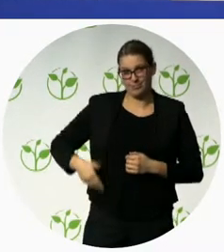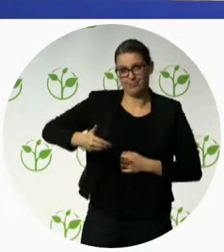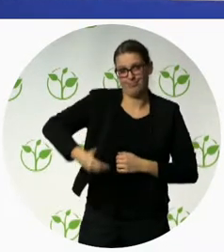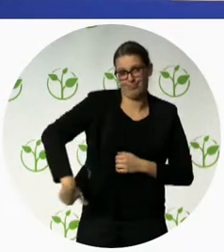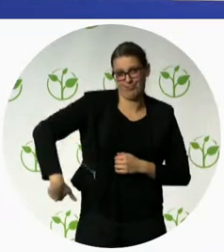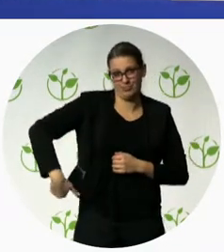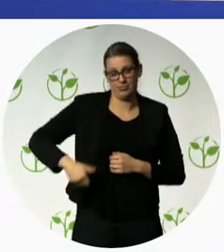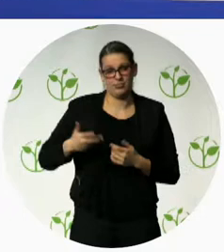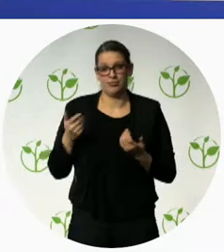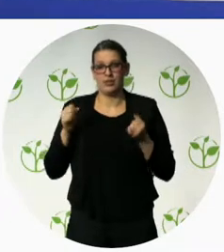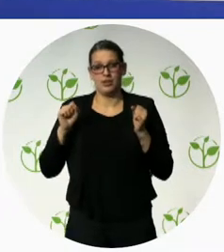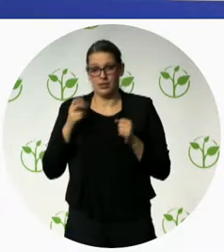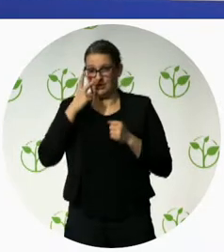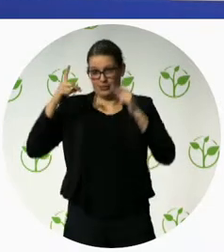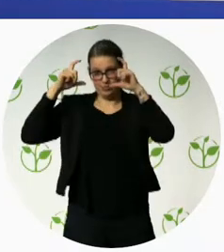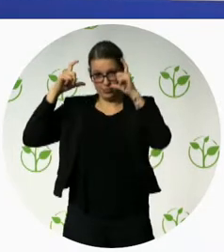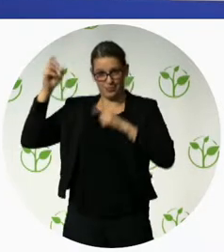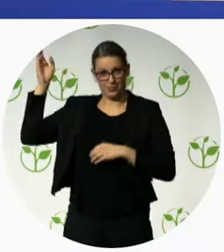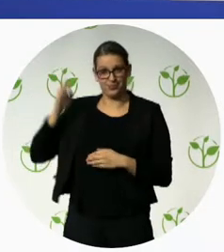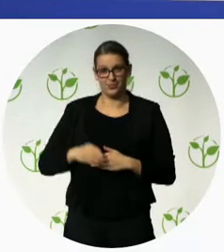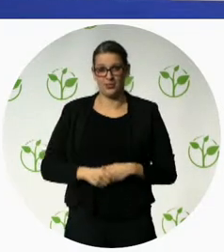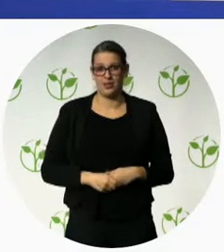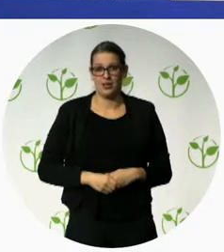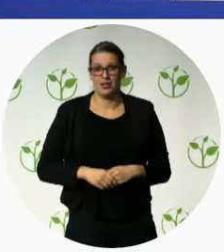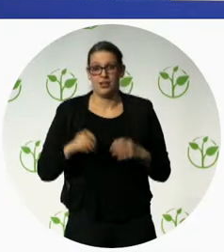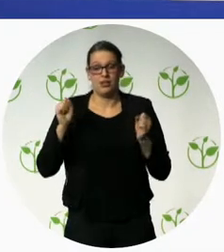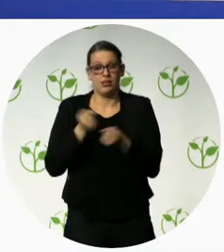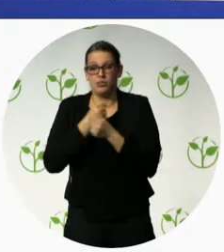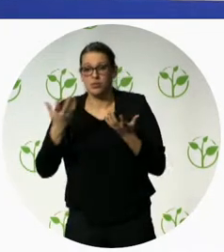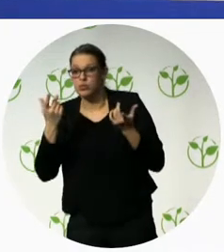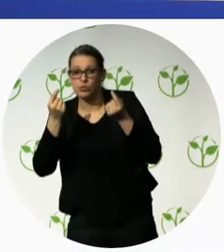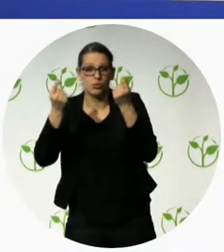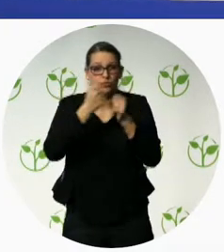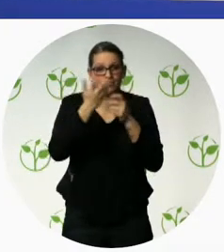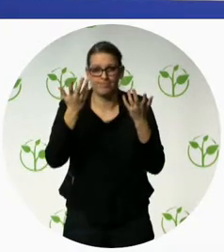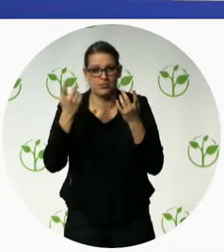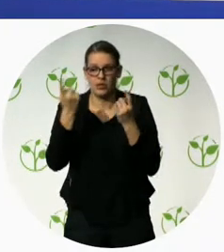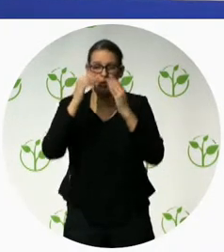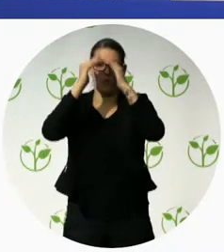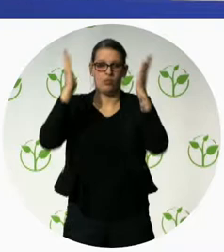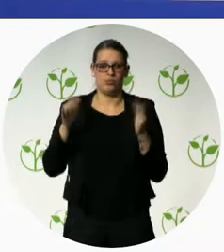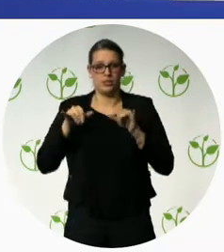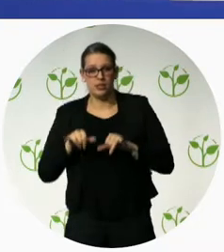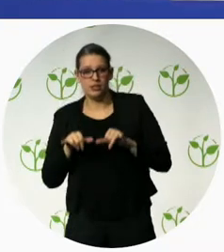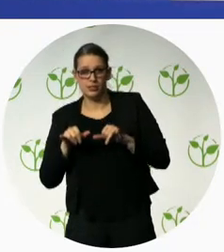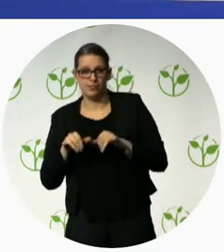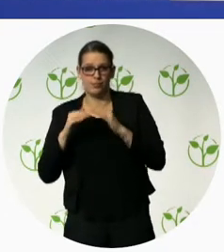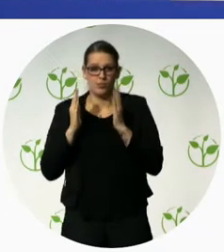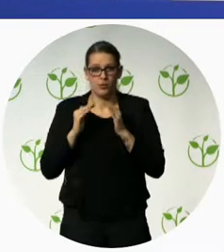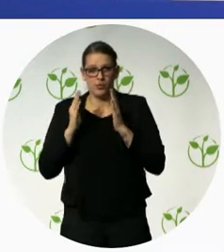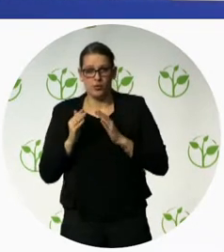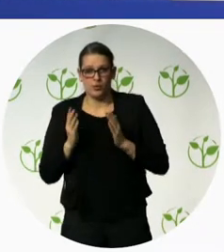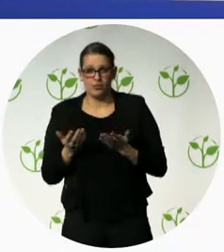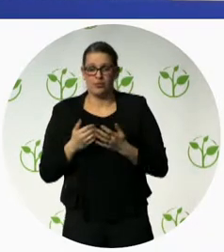he was set aside and with the fact that this policy started to work is one of the beneficiaries of high